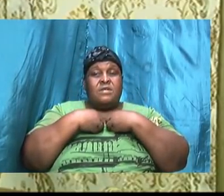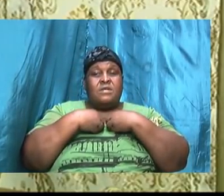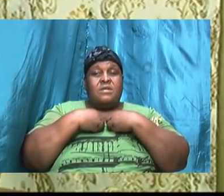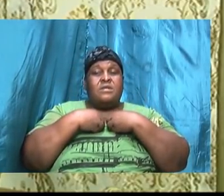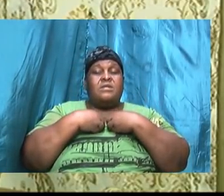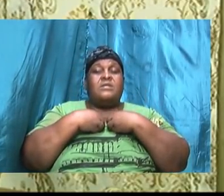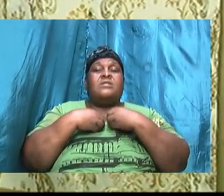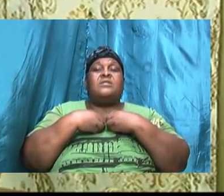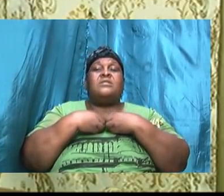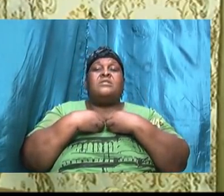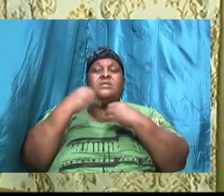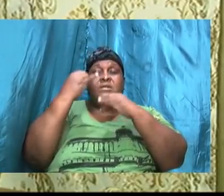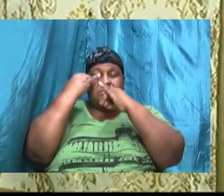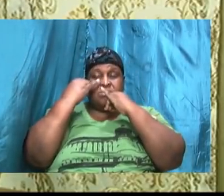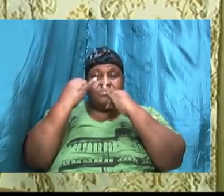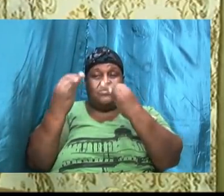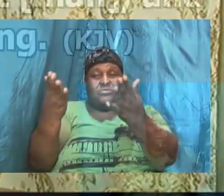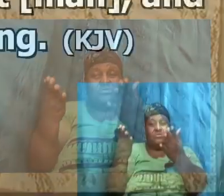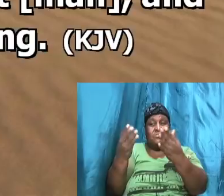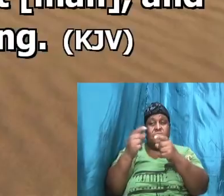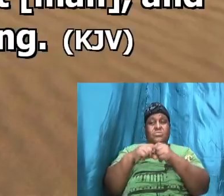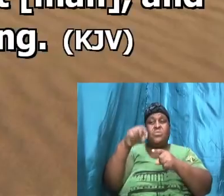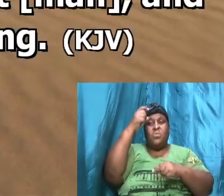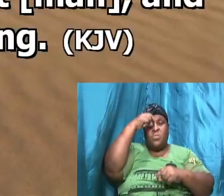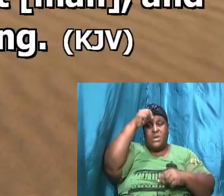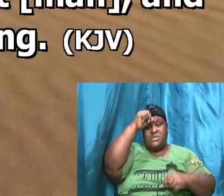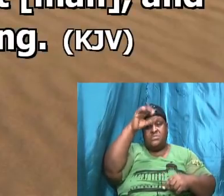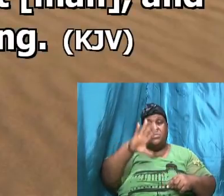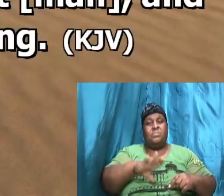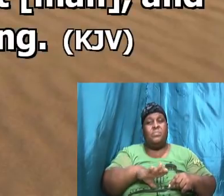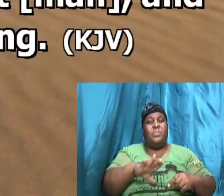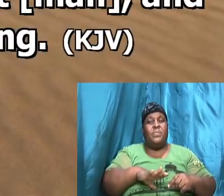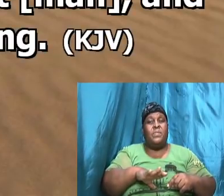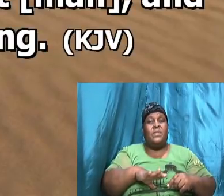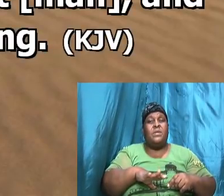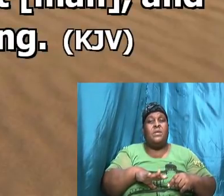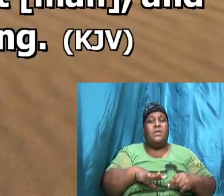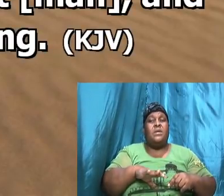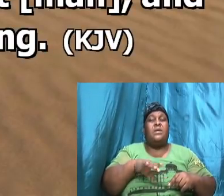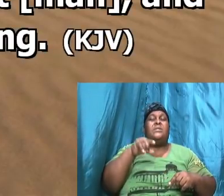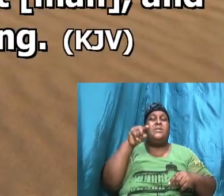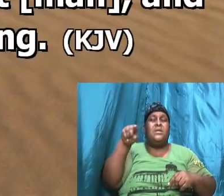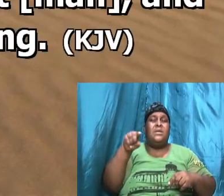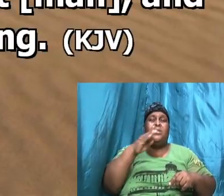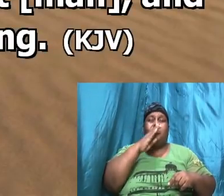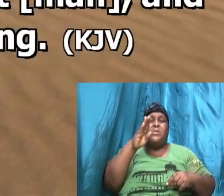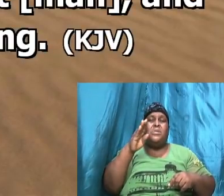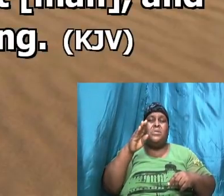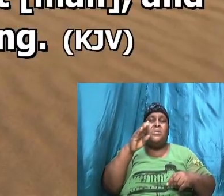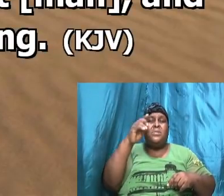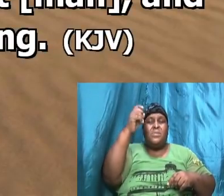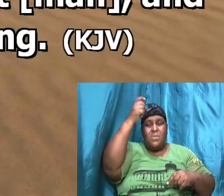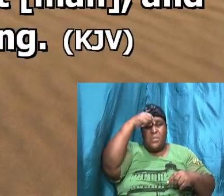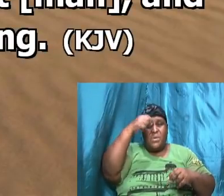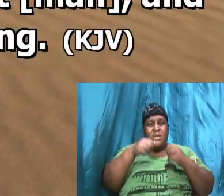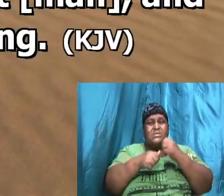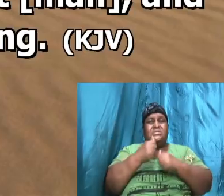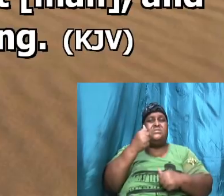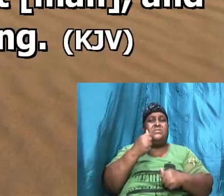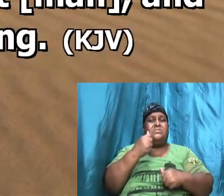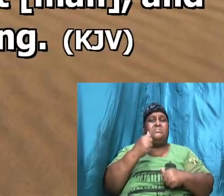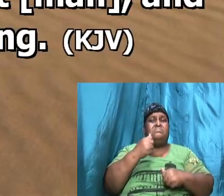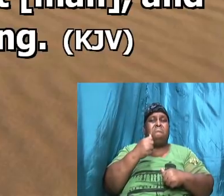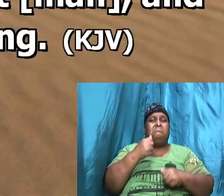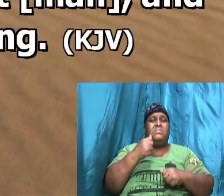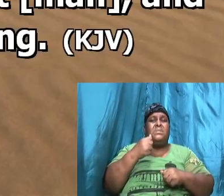instruction to a wise man and he will be yet wiser oh glory